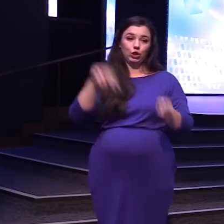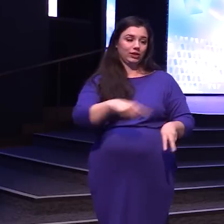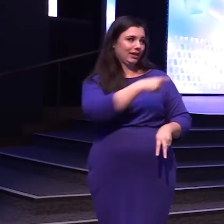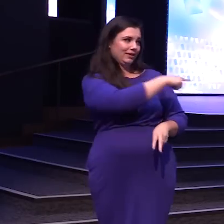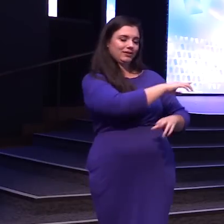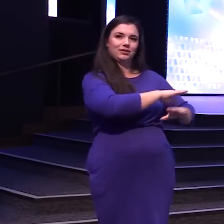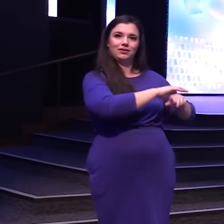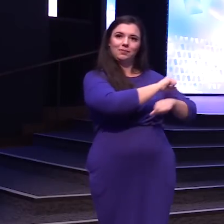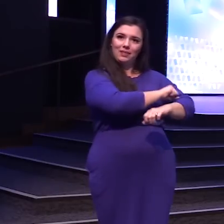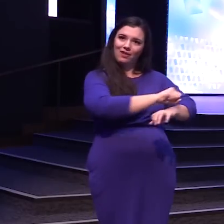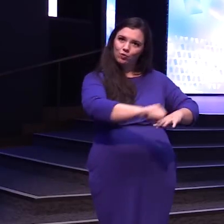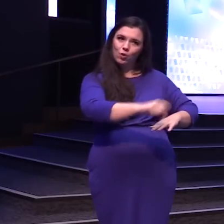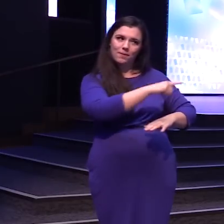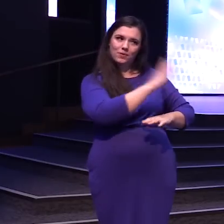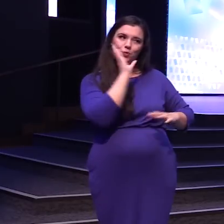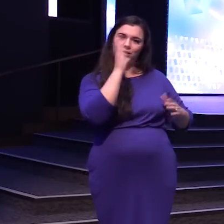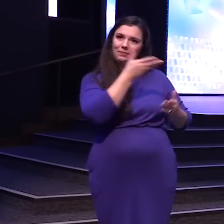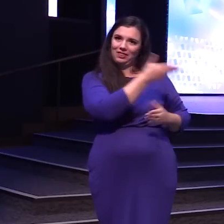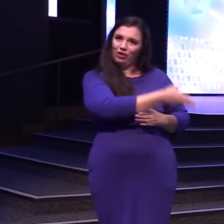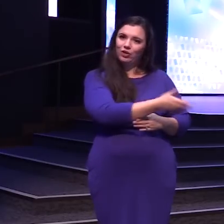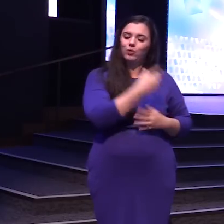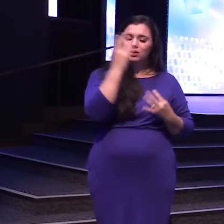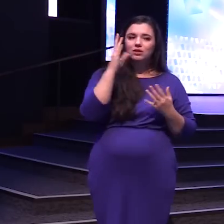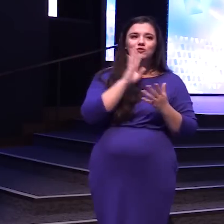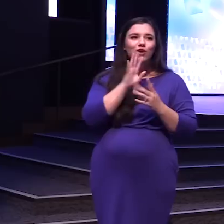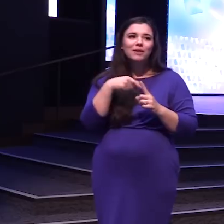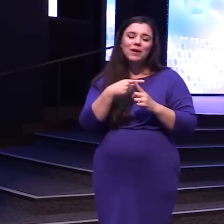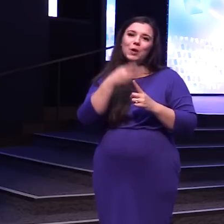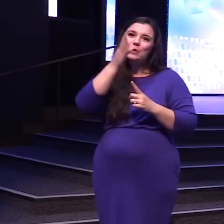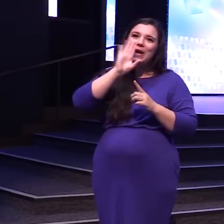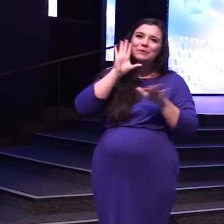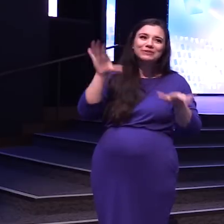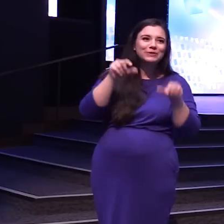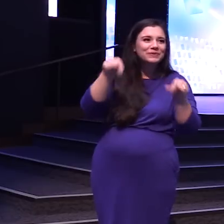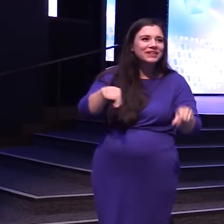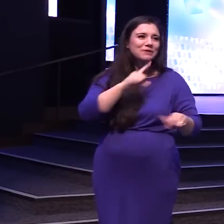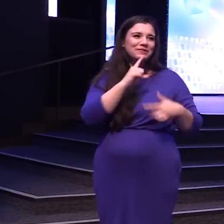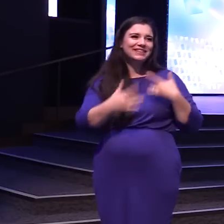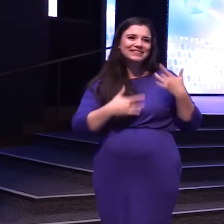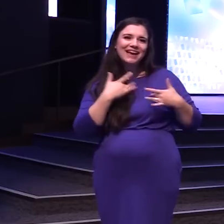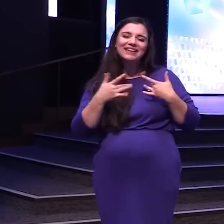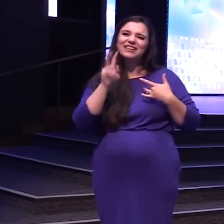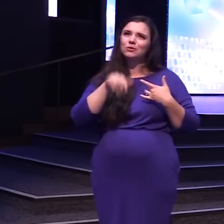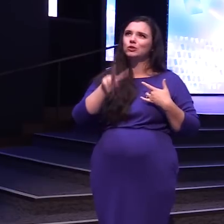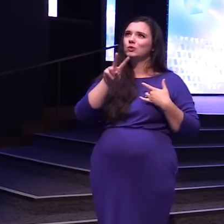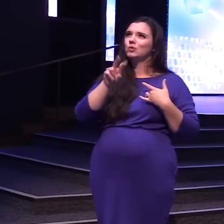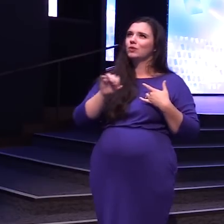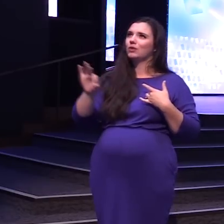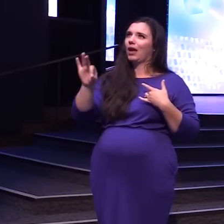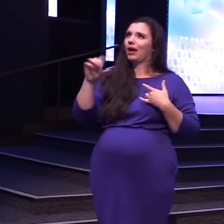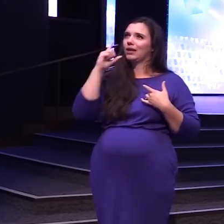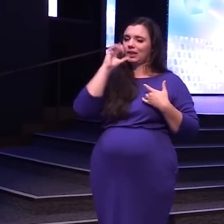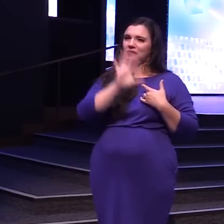And we were talking about You know all the great things That God is going to do In this building It was just really exciting It's 2009 I believe